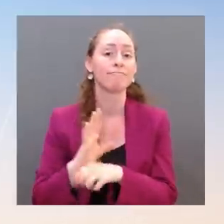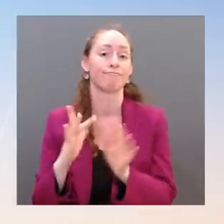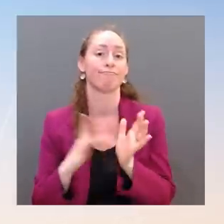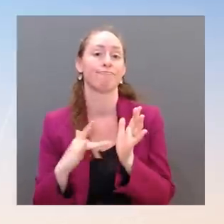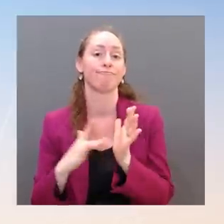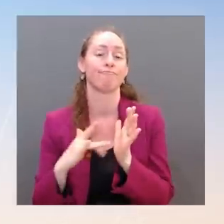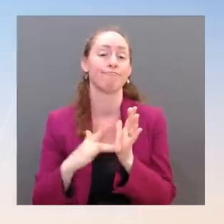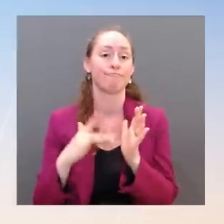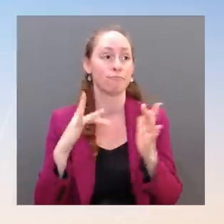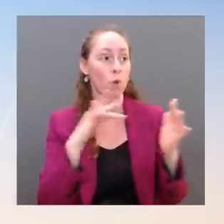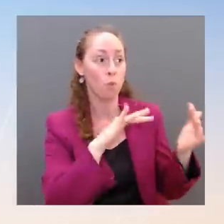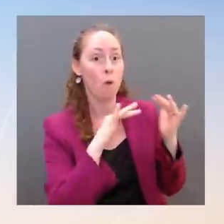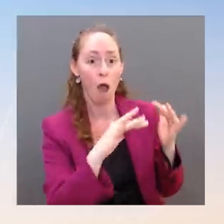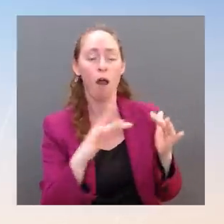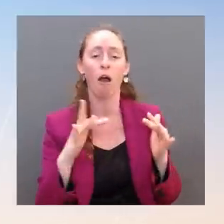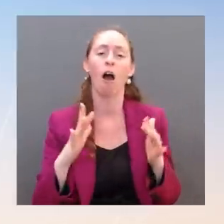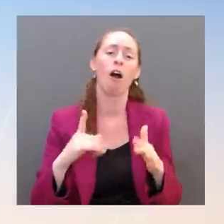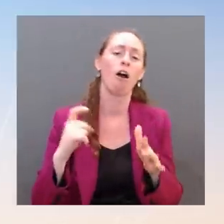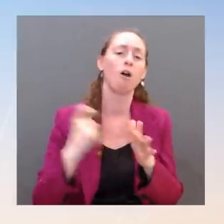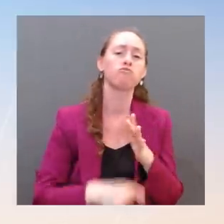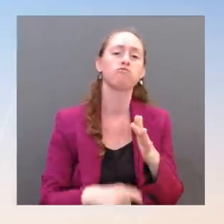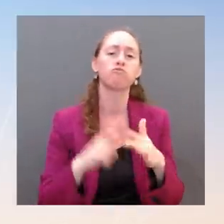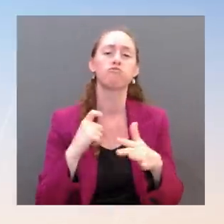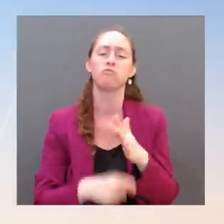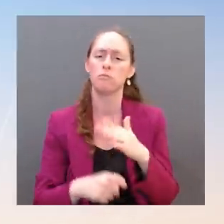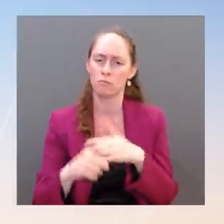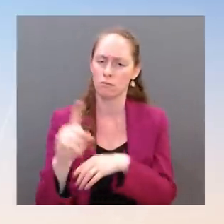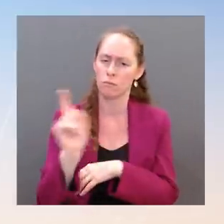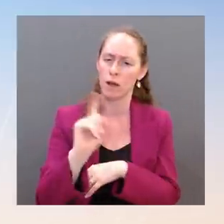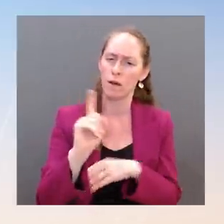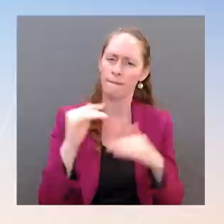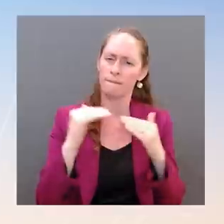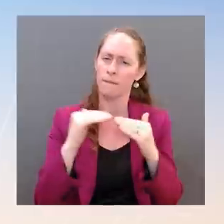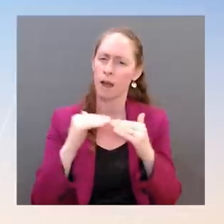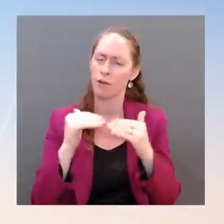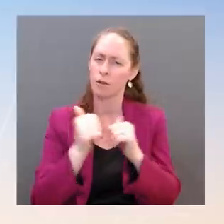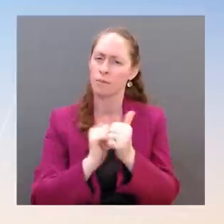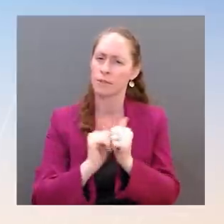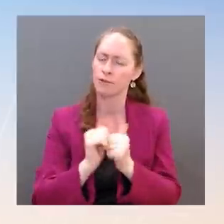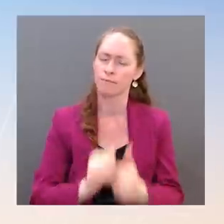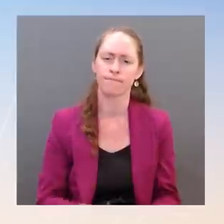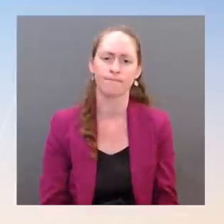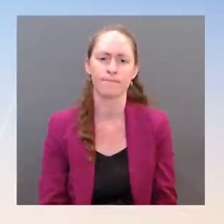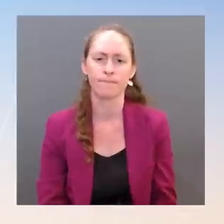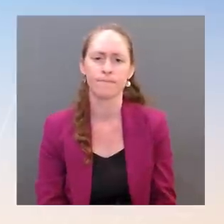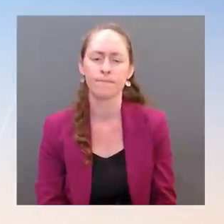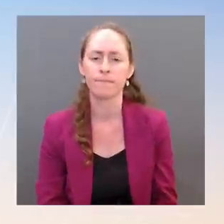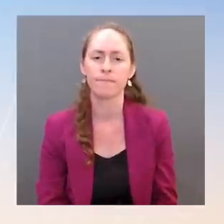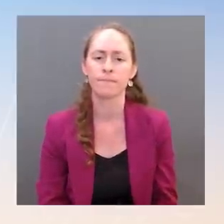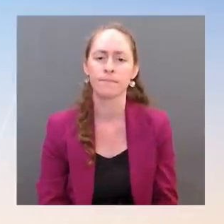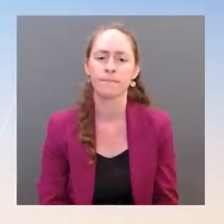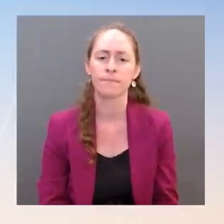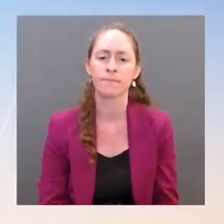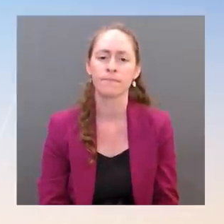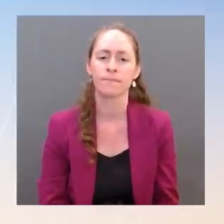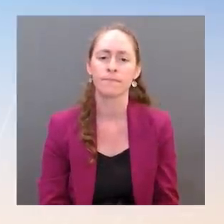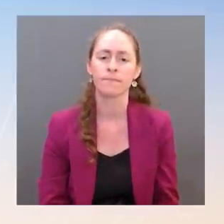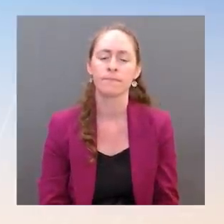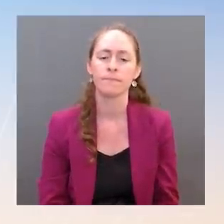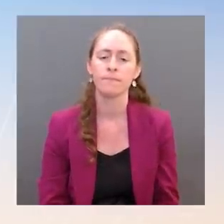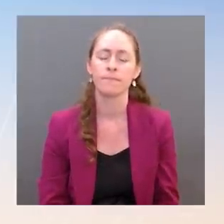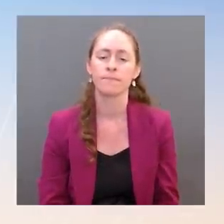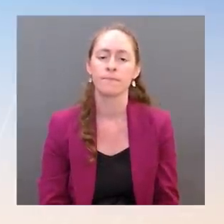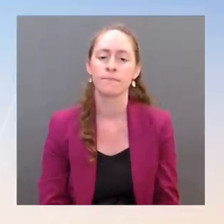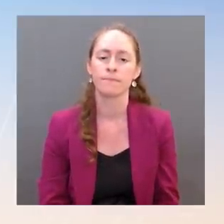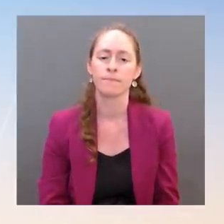He's been very clear on that. President Biden has been also very clear that no company should be engaging in unfair practices to